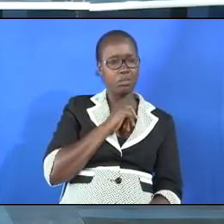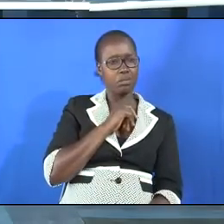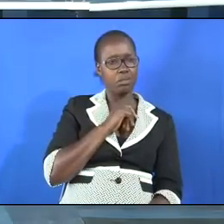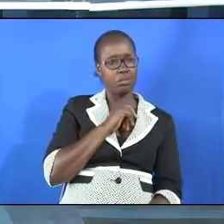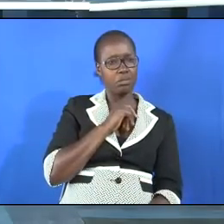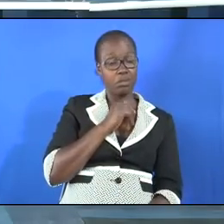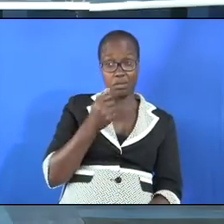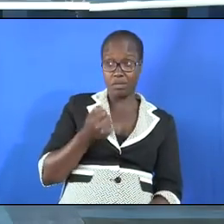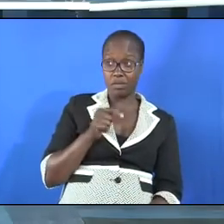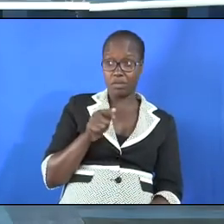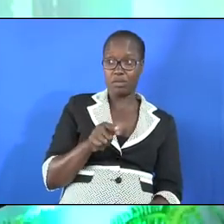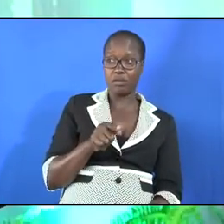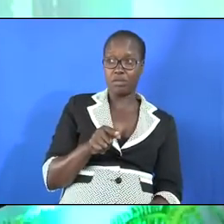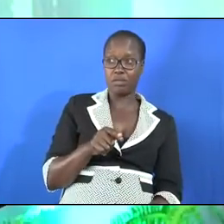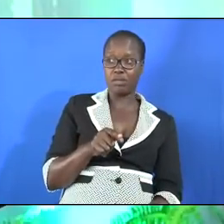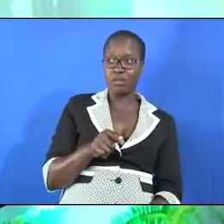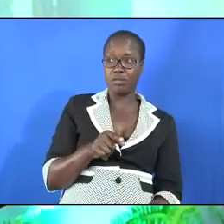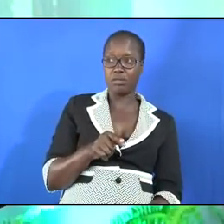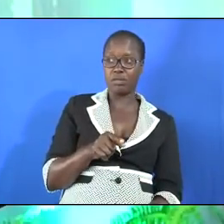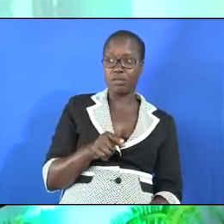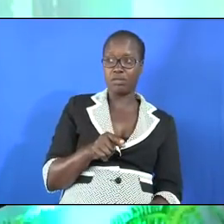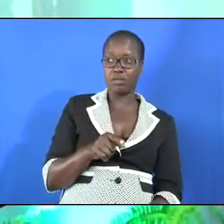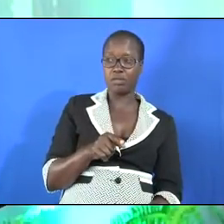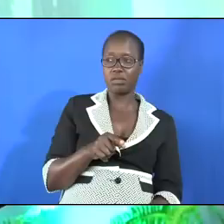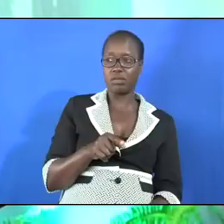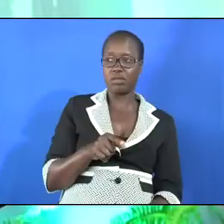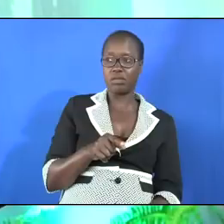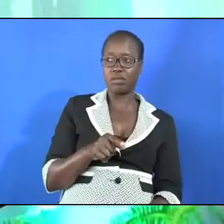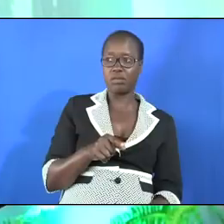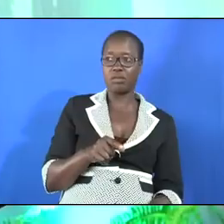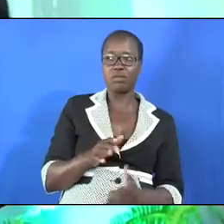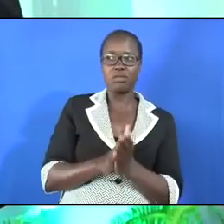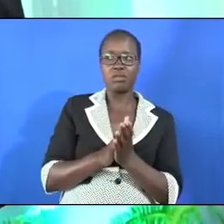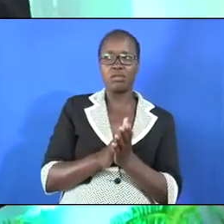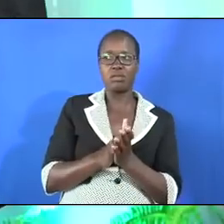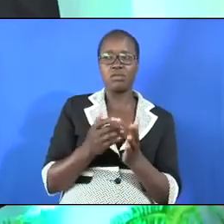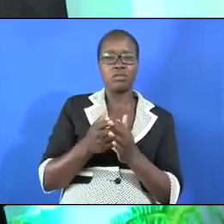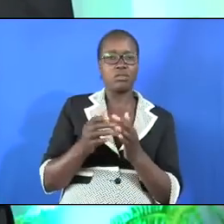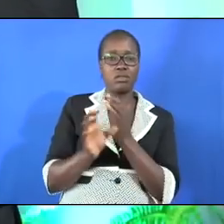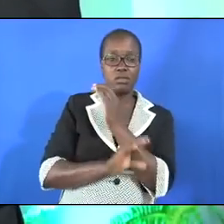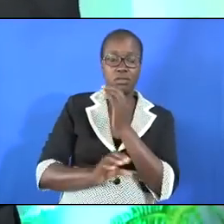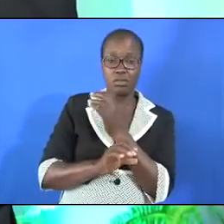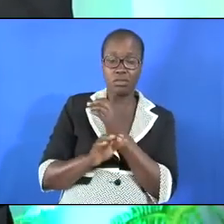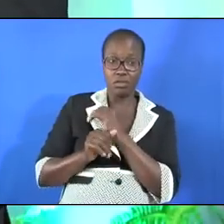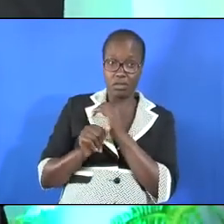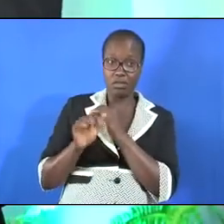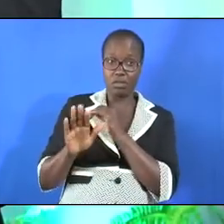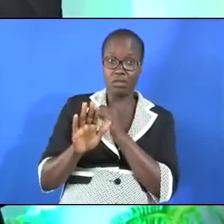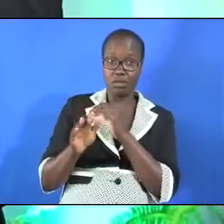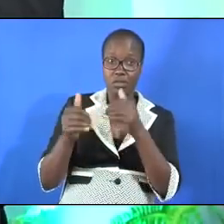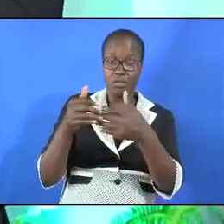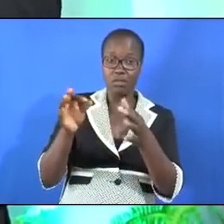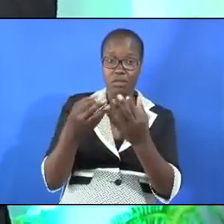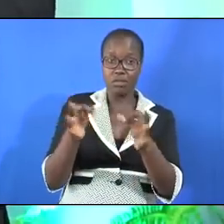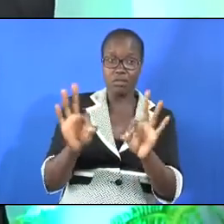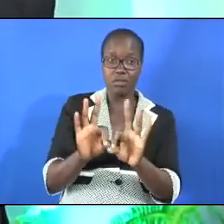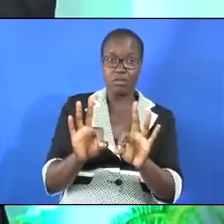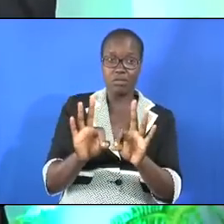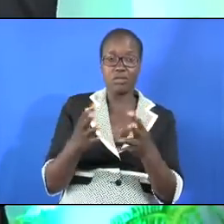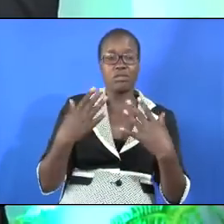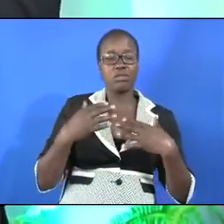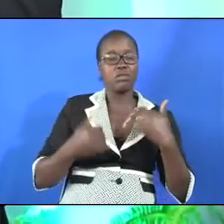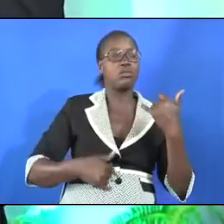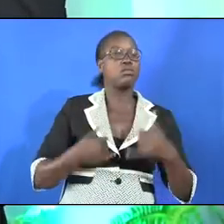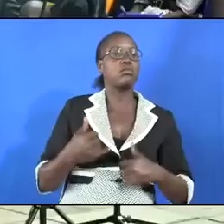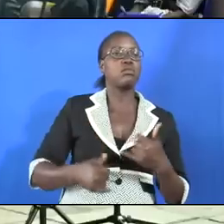this girl had been taken from her country. She had lost the freedom that people